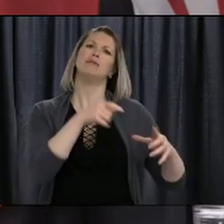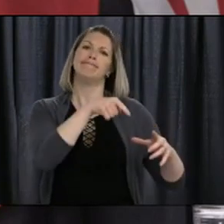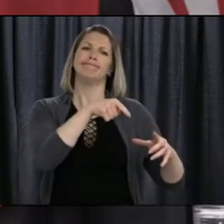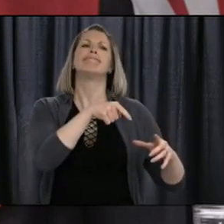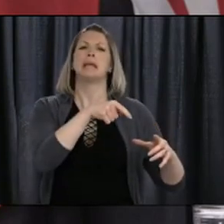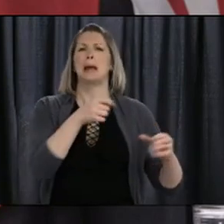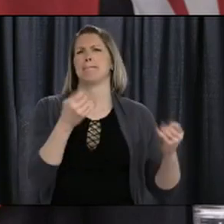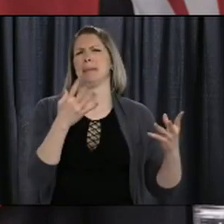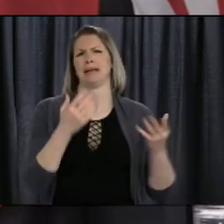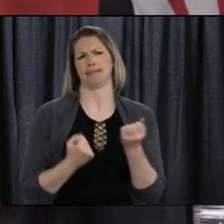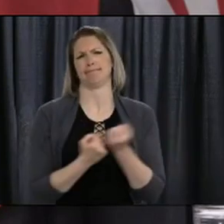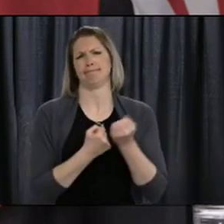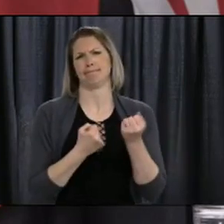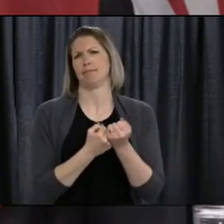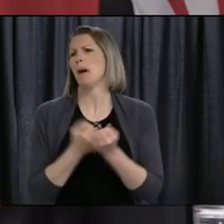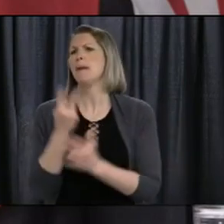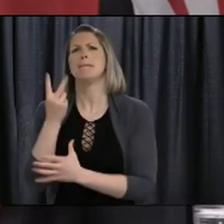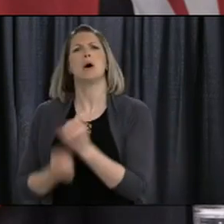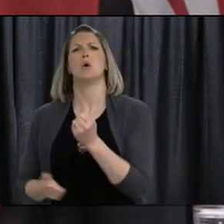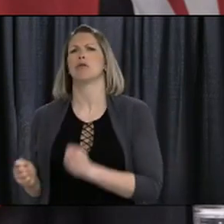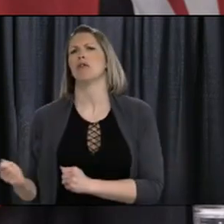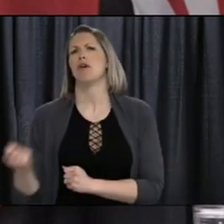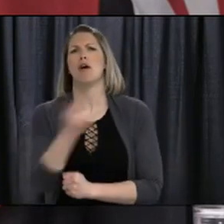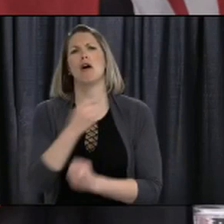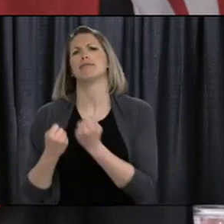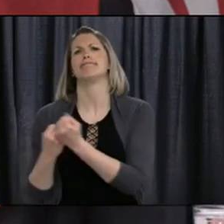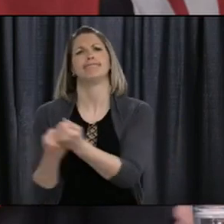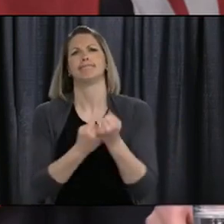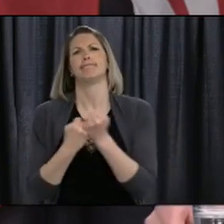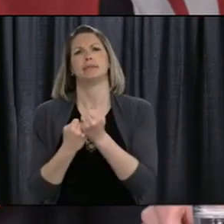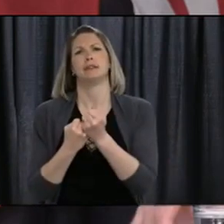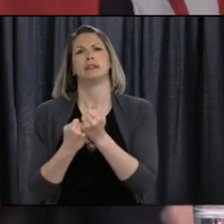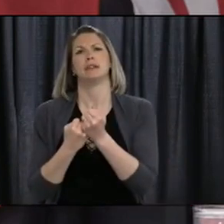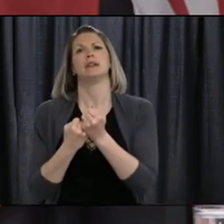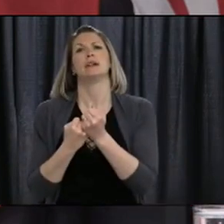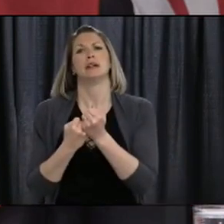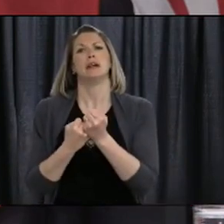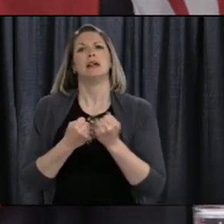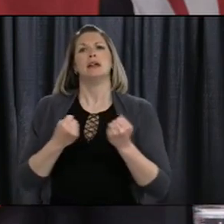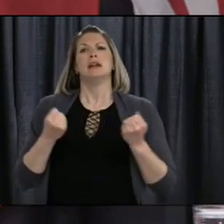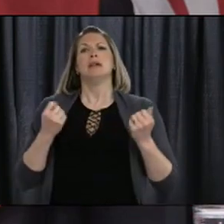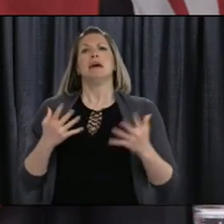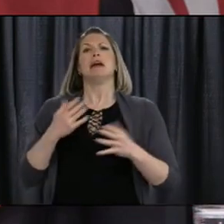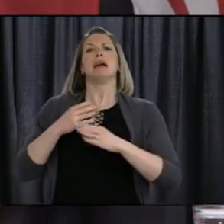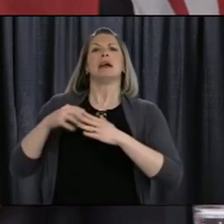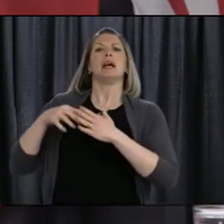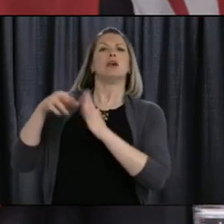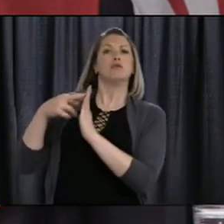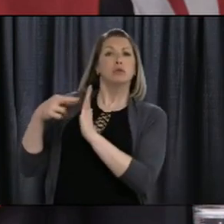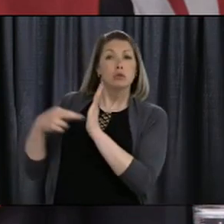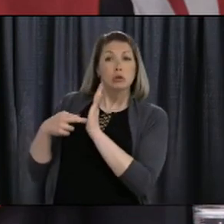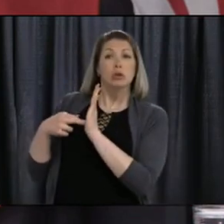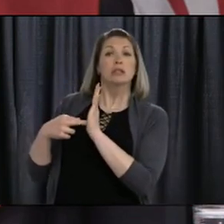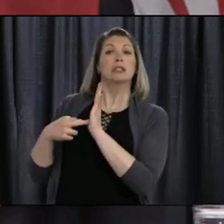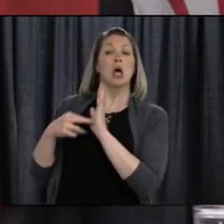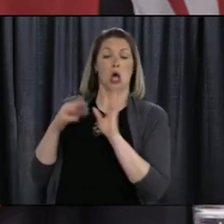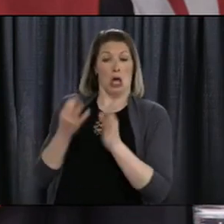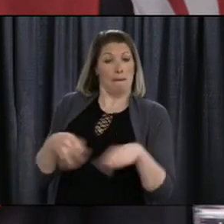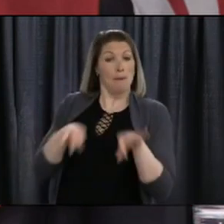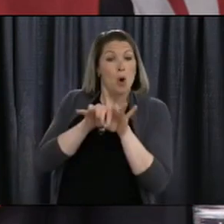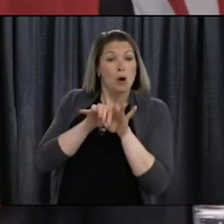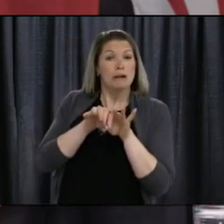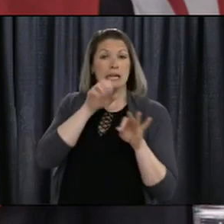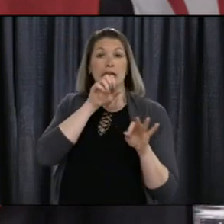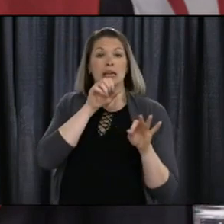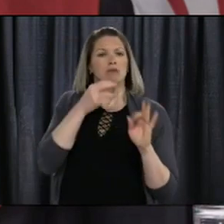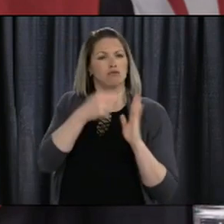health measures are extremely important, they often affect some of our vulnerable populations, like our seniors, individuals living